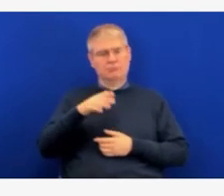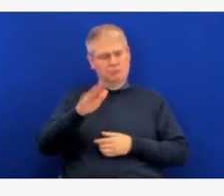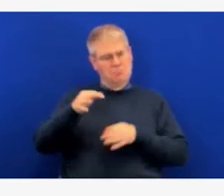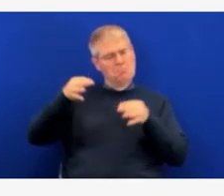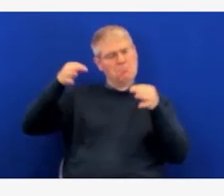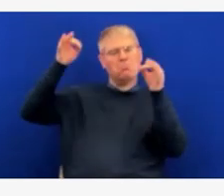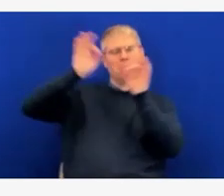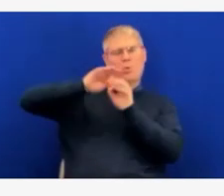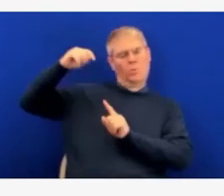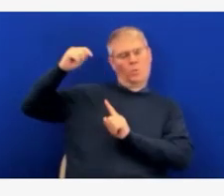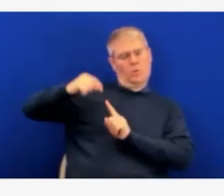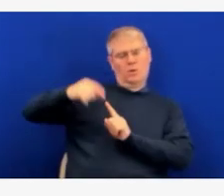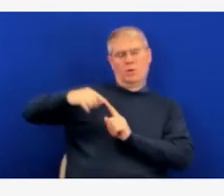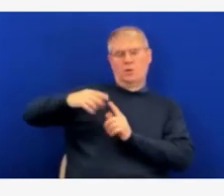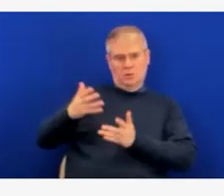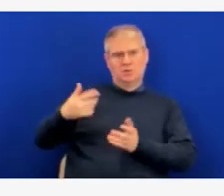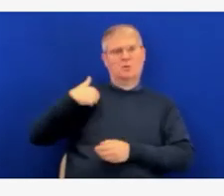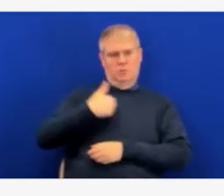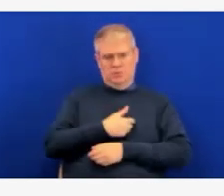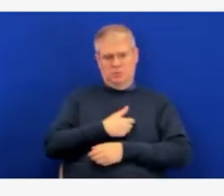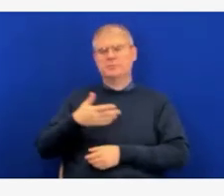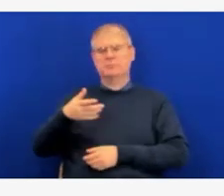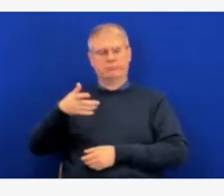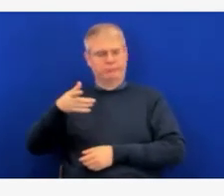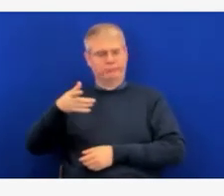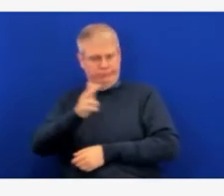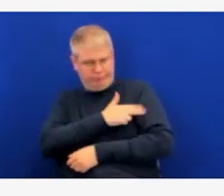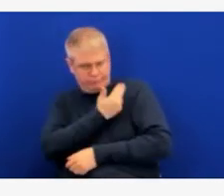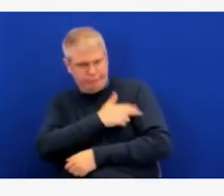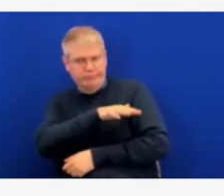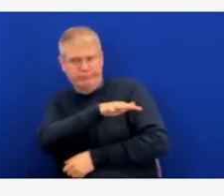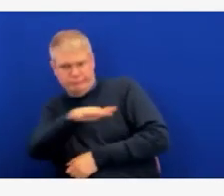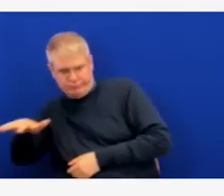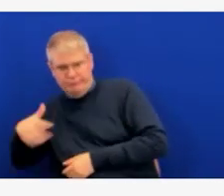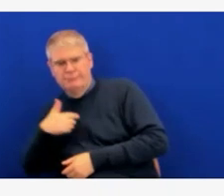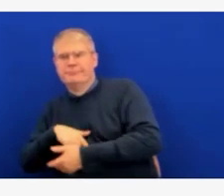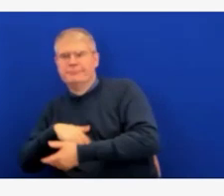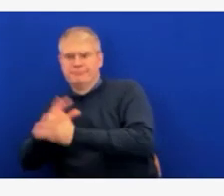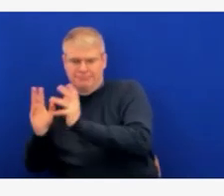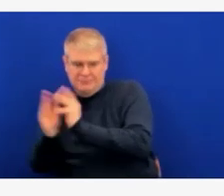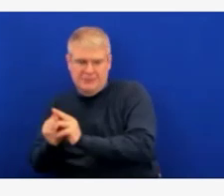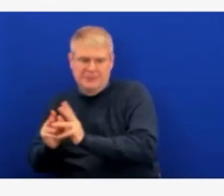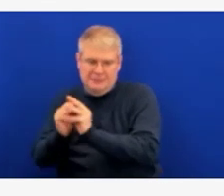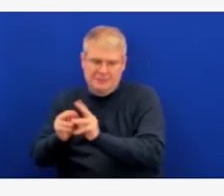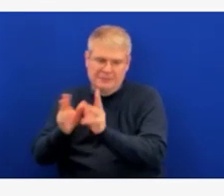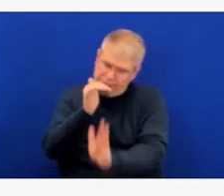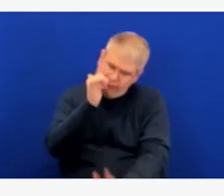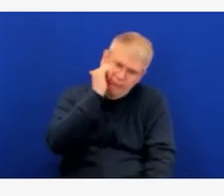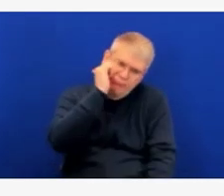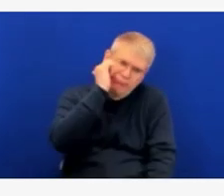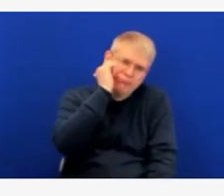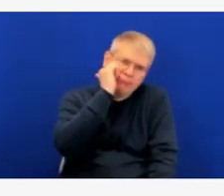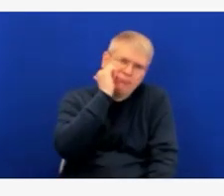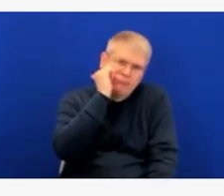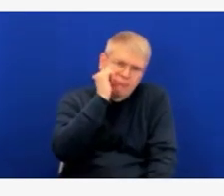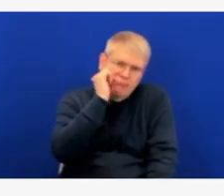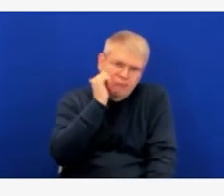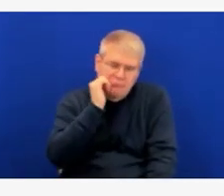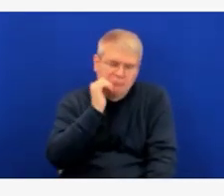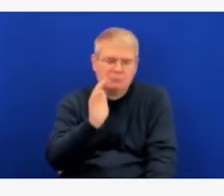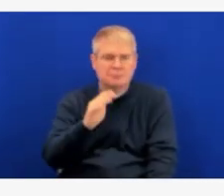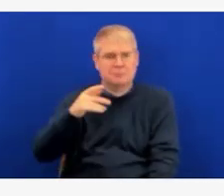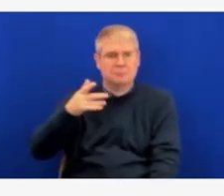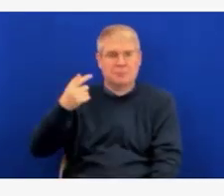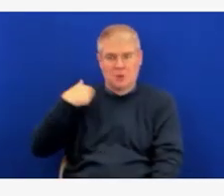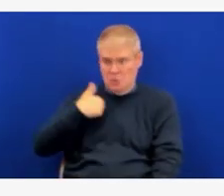for each of them. And when we think we're getting close to that point, we'll convene the crisis standards of care activation advisory committee,